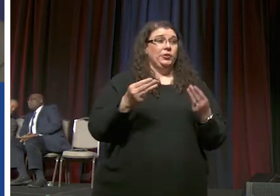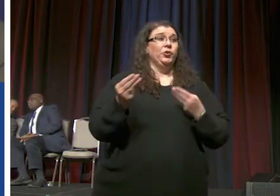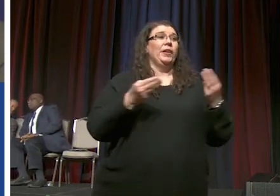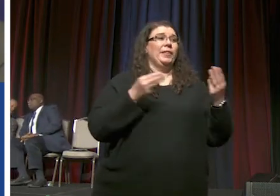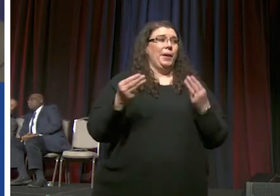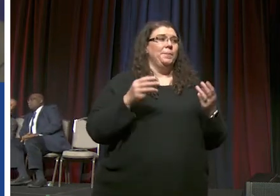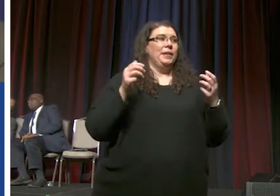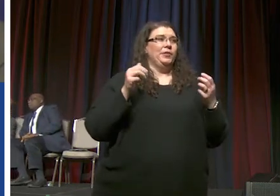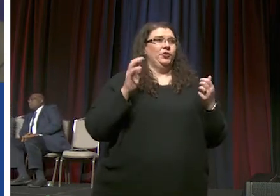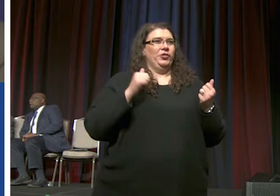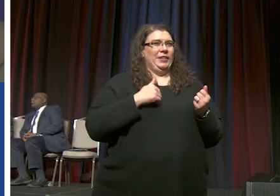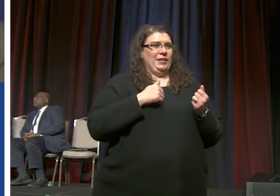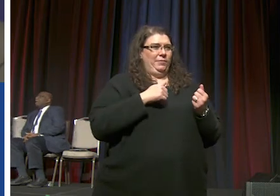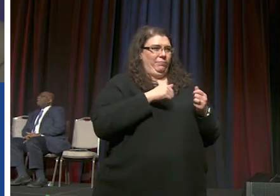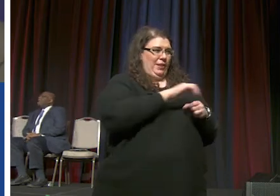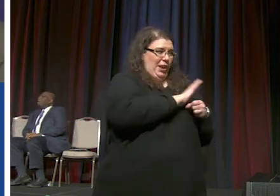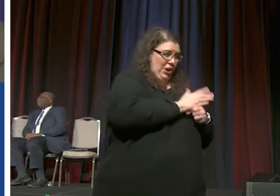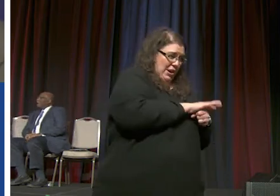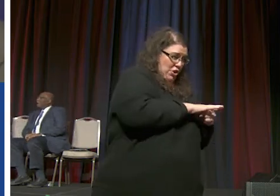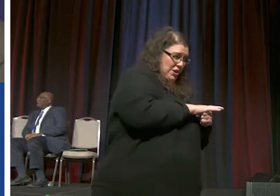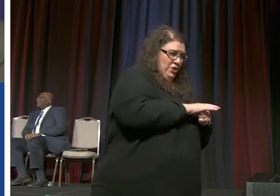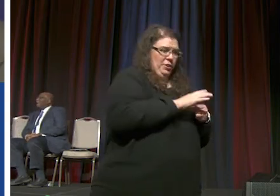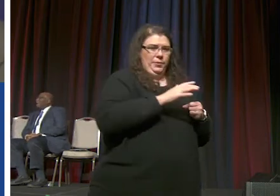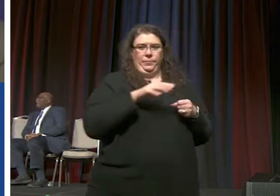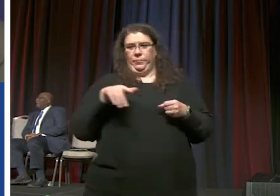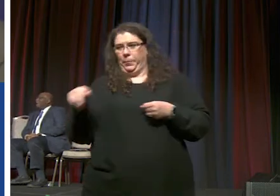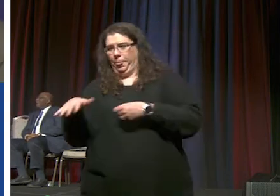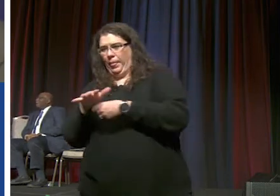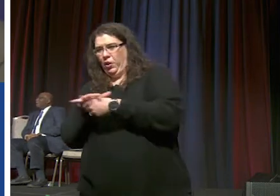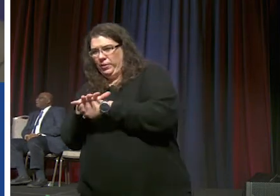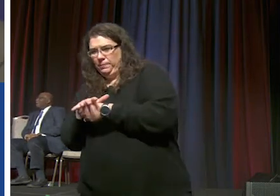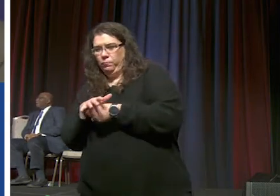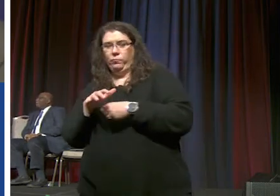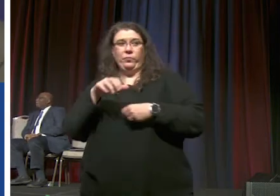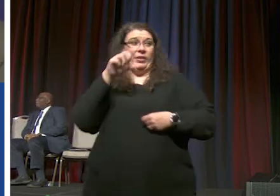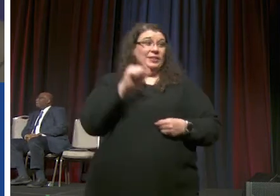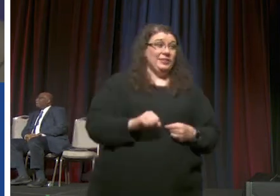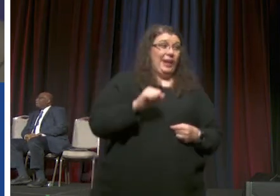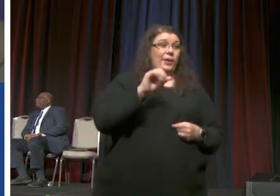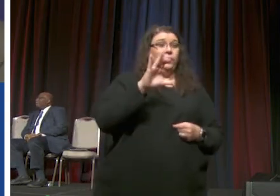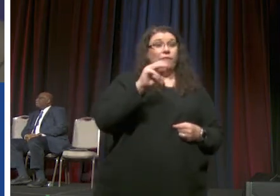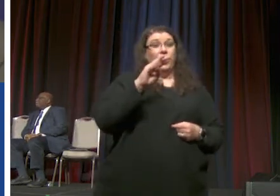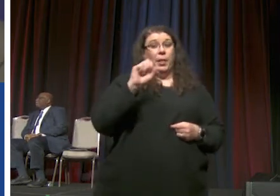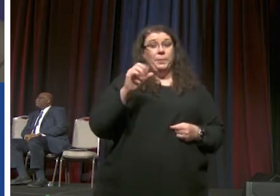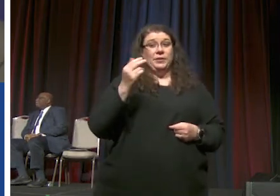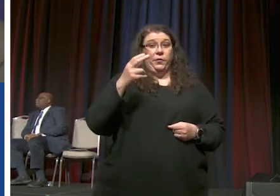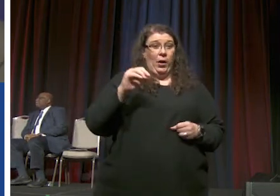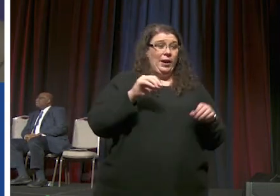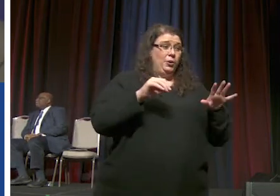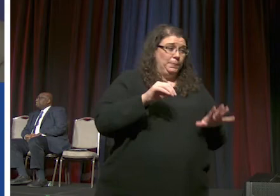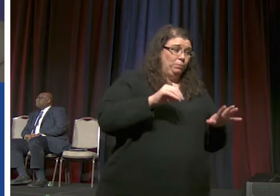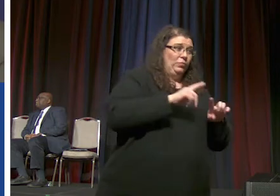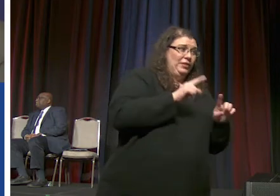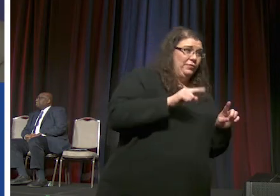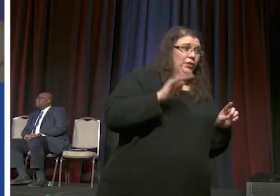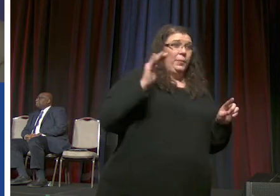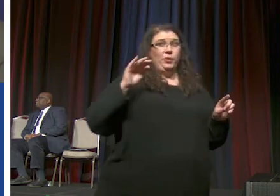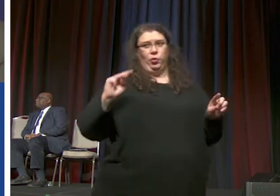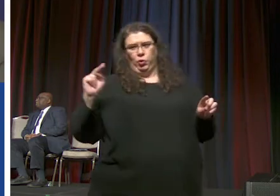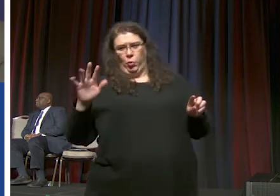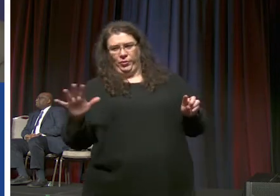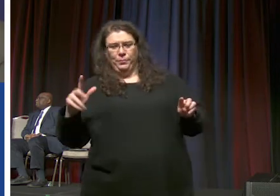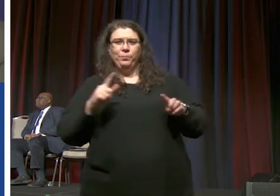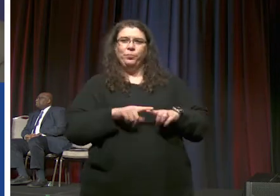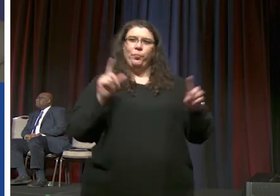is contextual how i do ministry on the south side of columbus is different than how i do it on the north side of columbus the beauty of